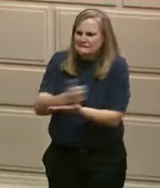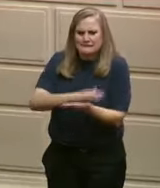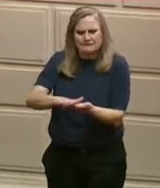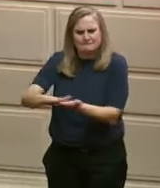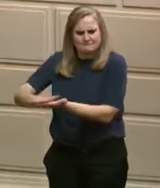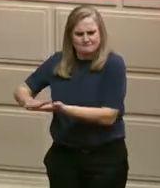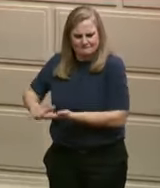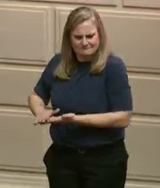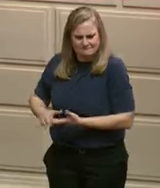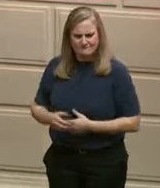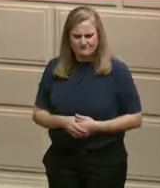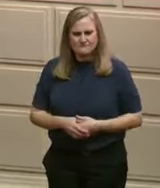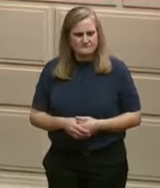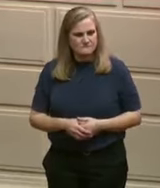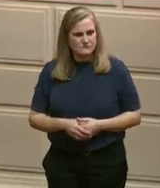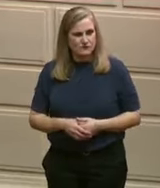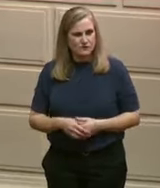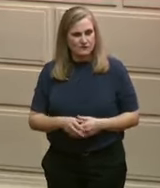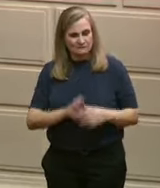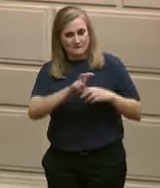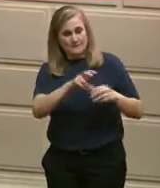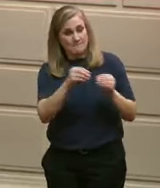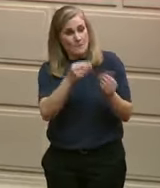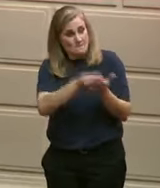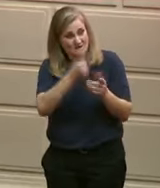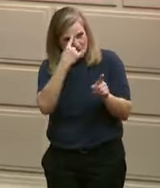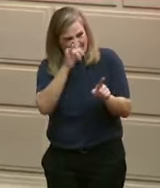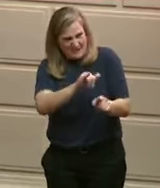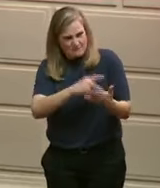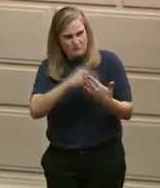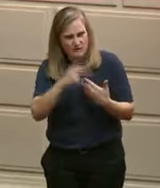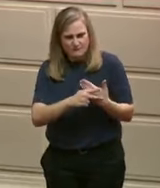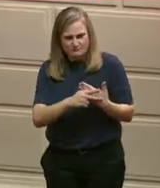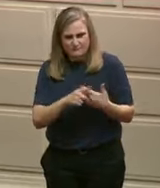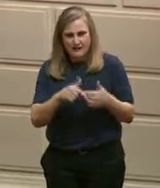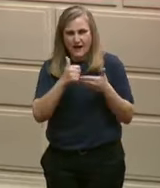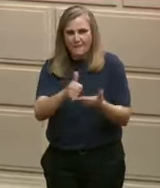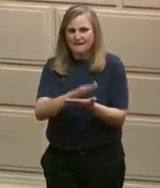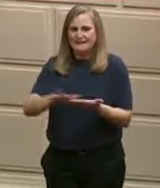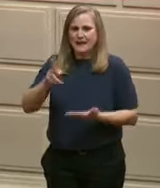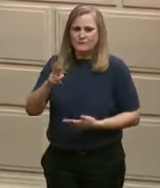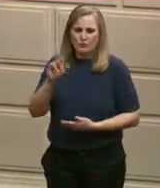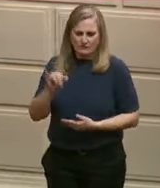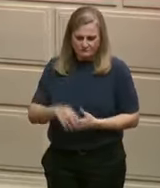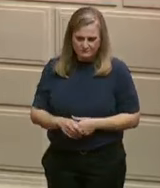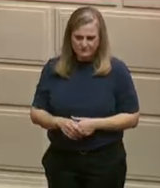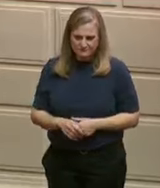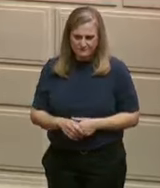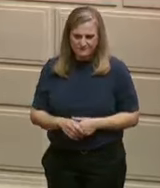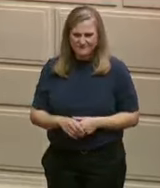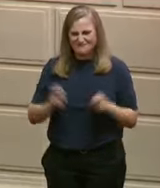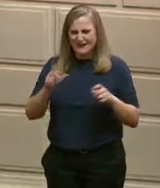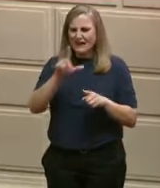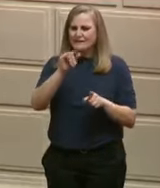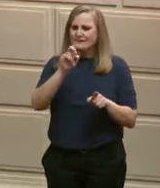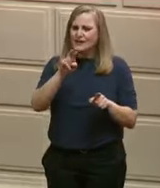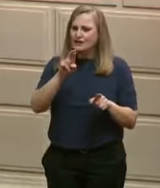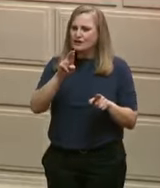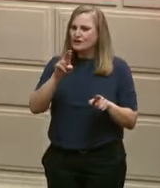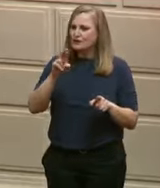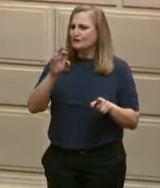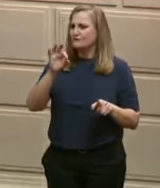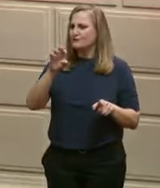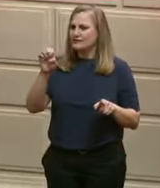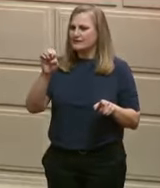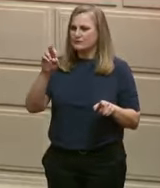happen. Visit litterfreeri.gov to take the pledge. Everyone in the state, let's make a serious effort